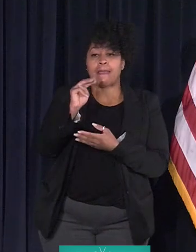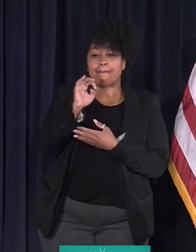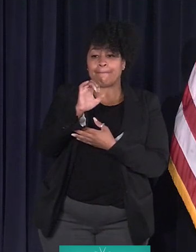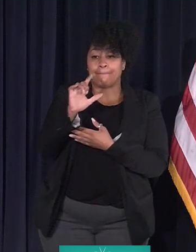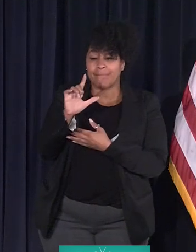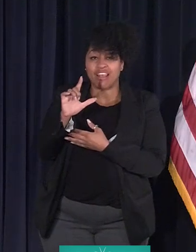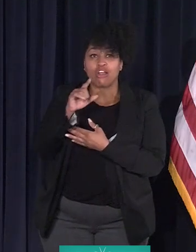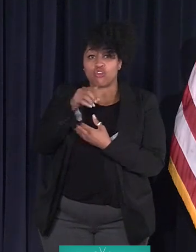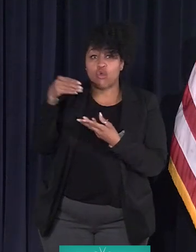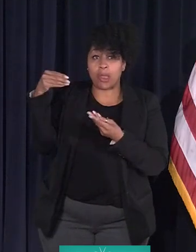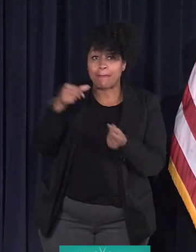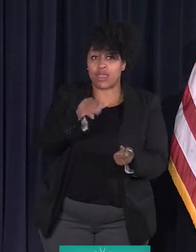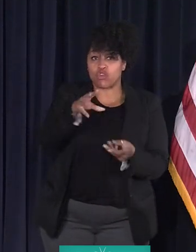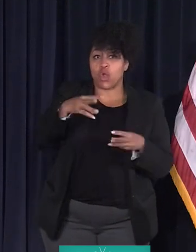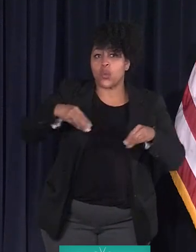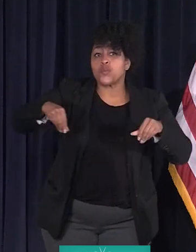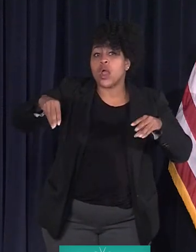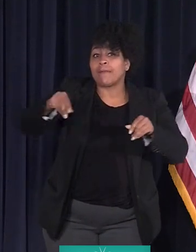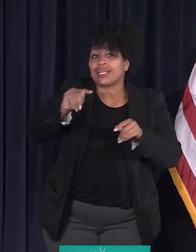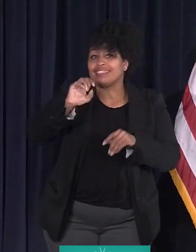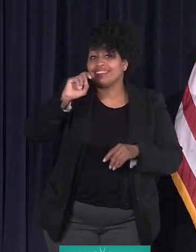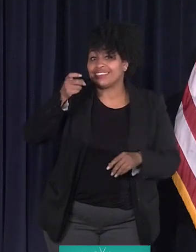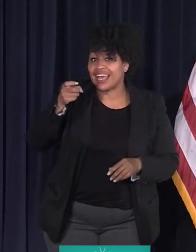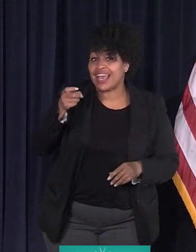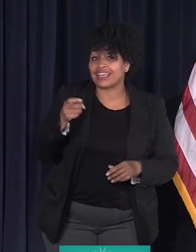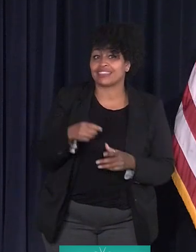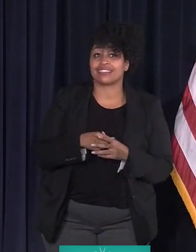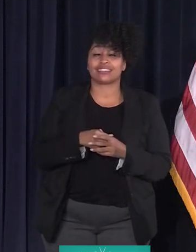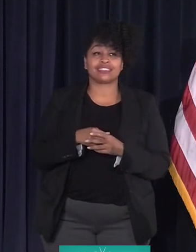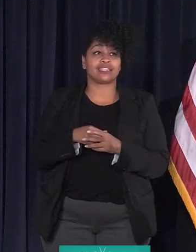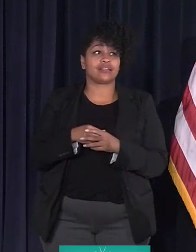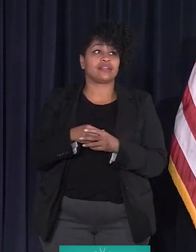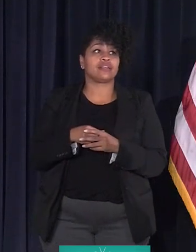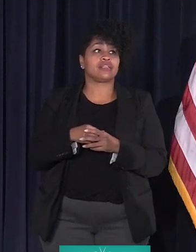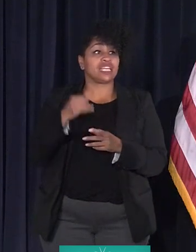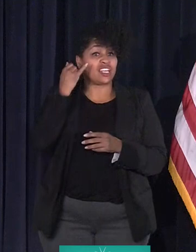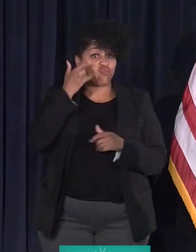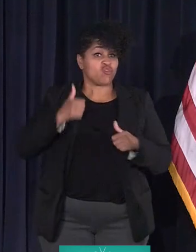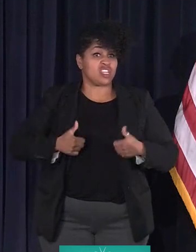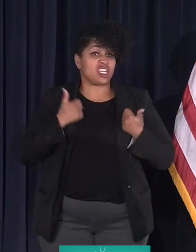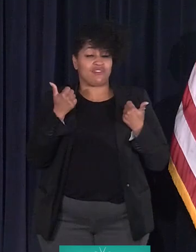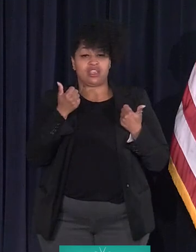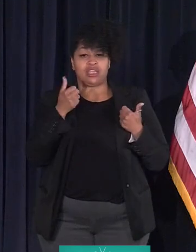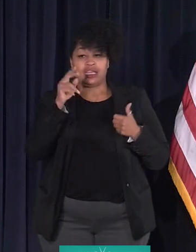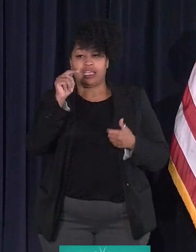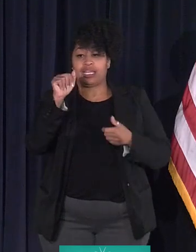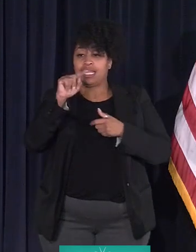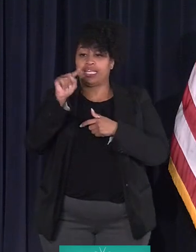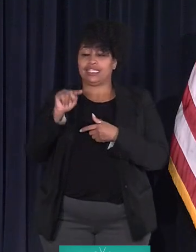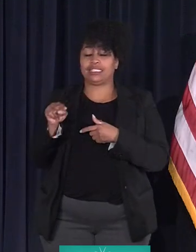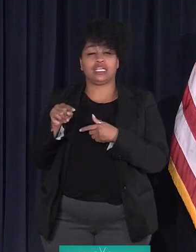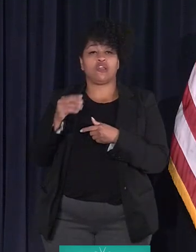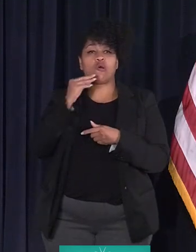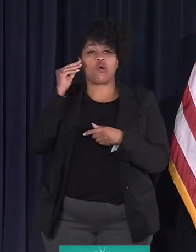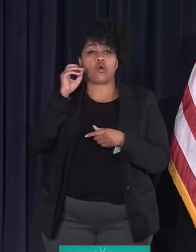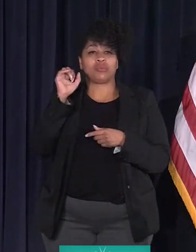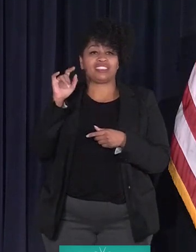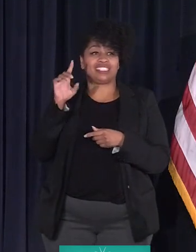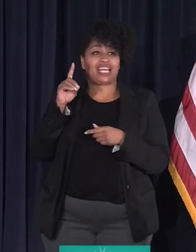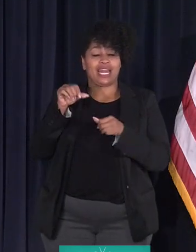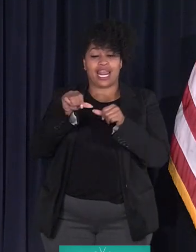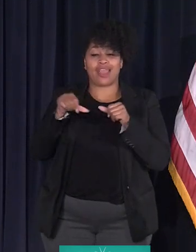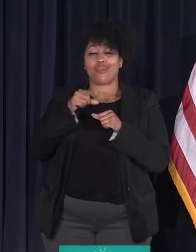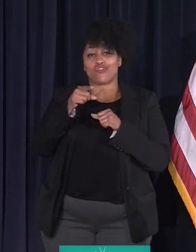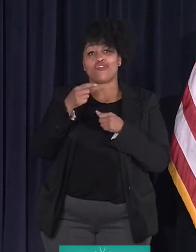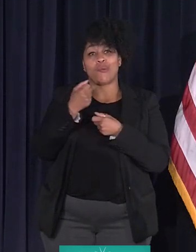you pay on your property tax. And so if you live in an NEZ homestead area and you make